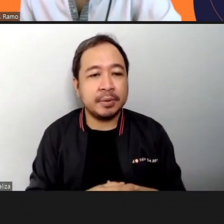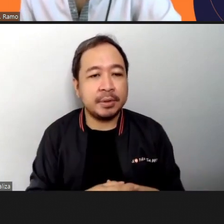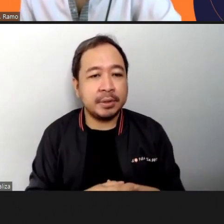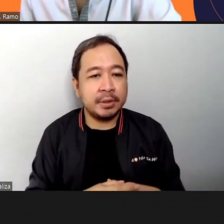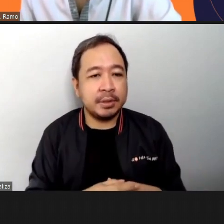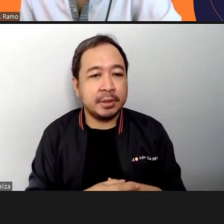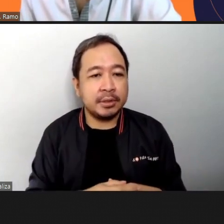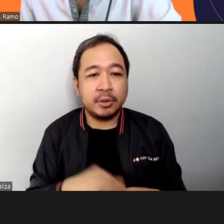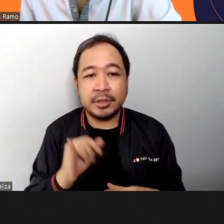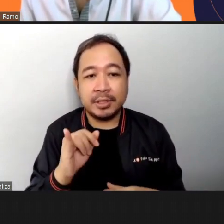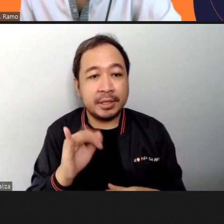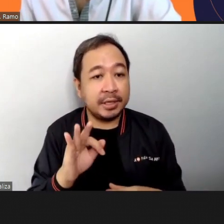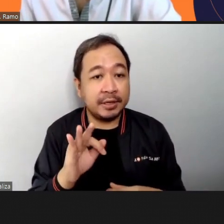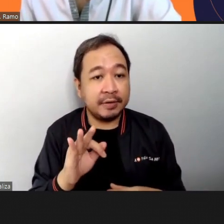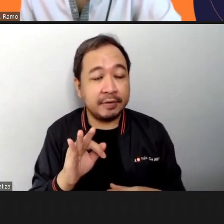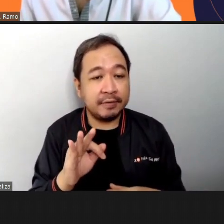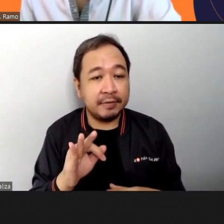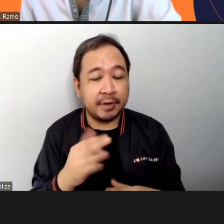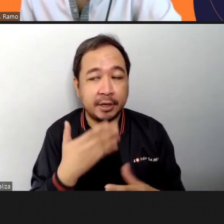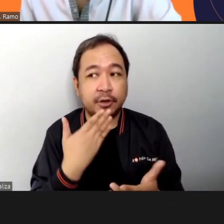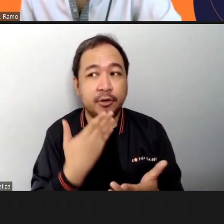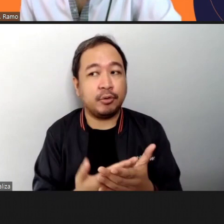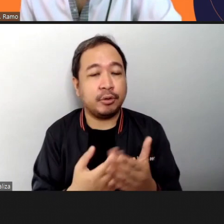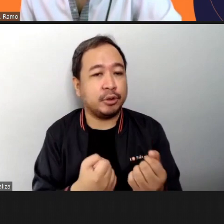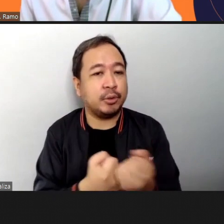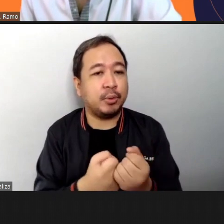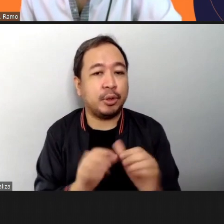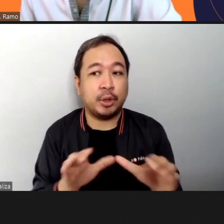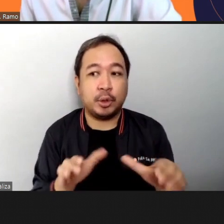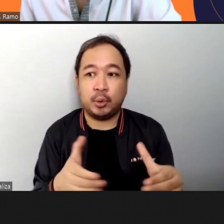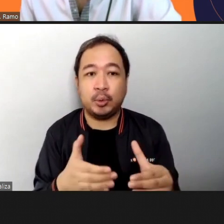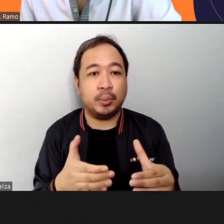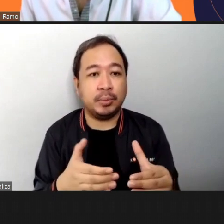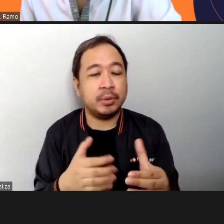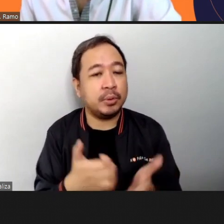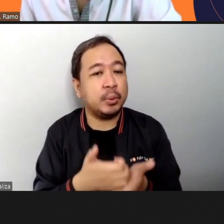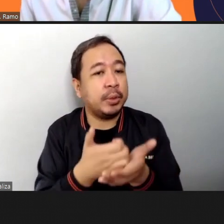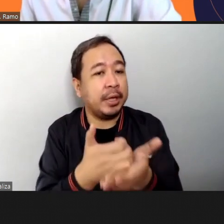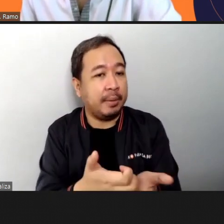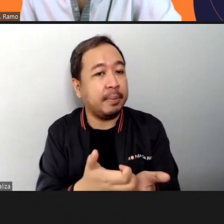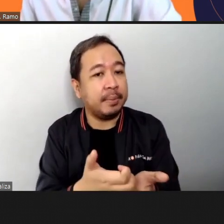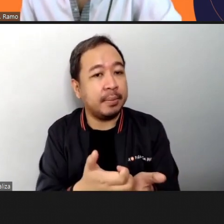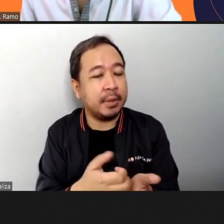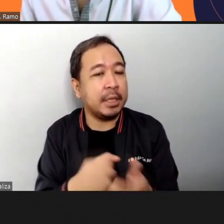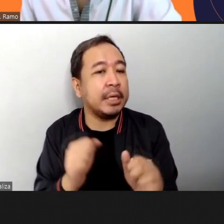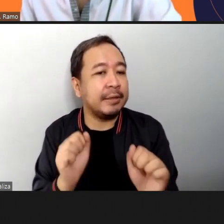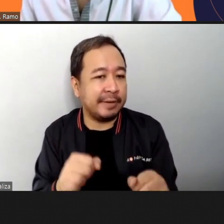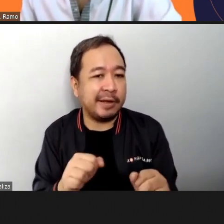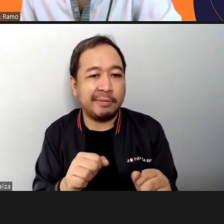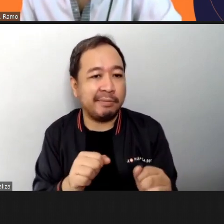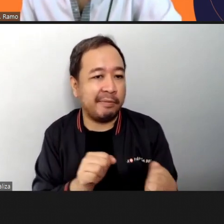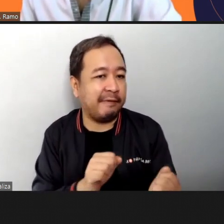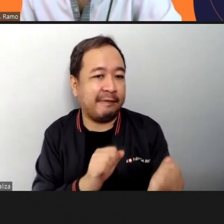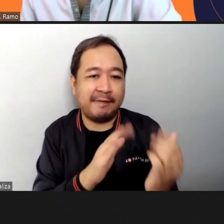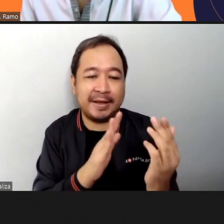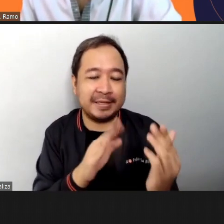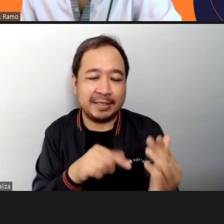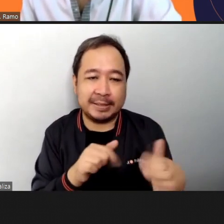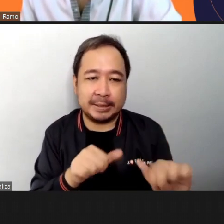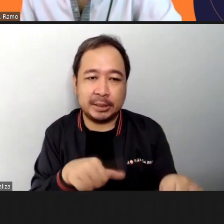if you have a good support group good set of friends or family to help you you can face these different challenges